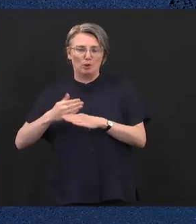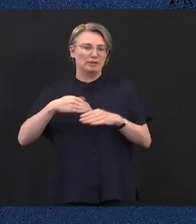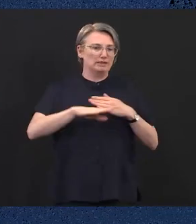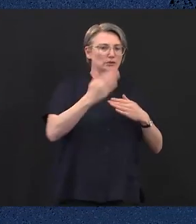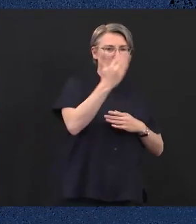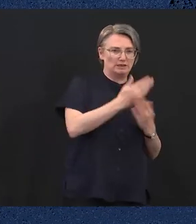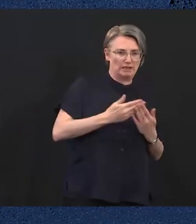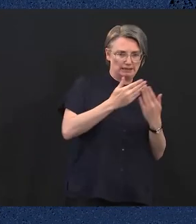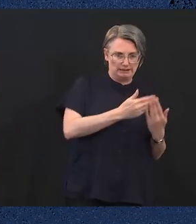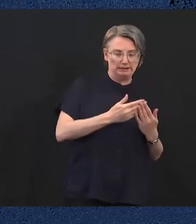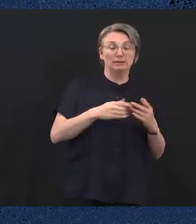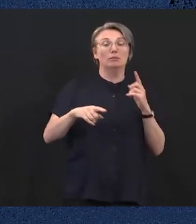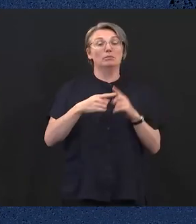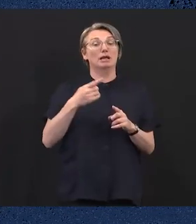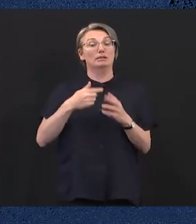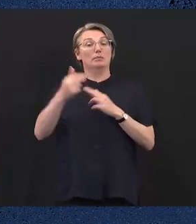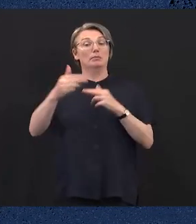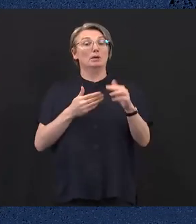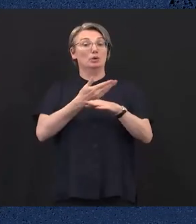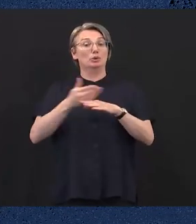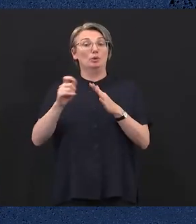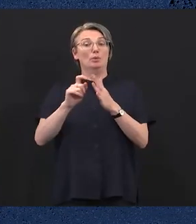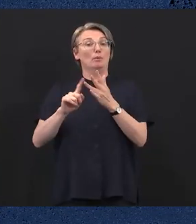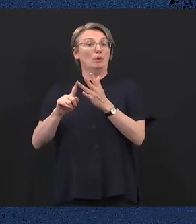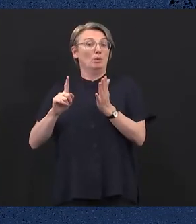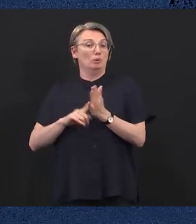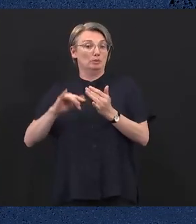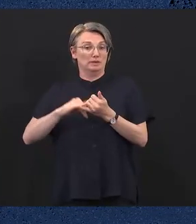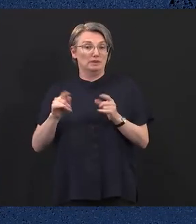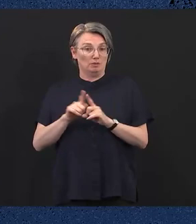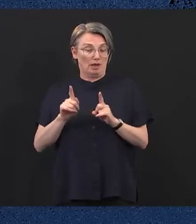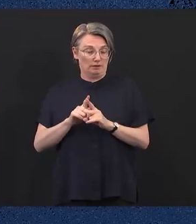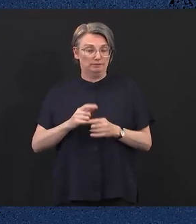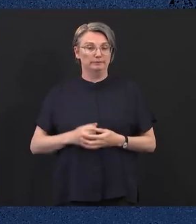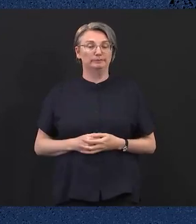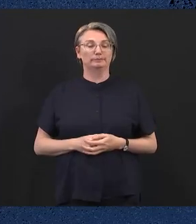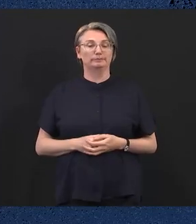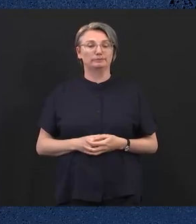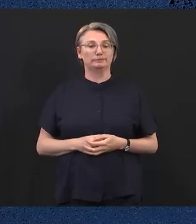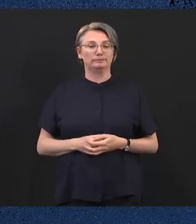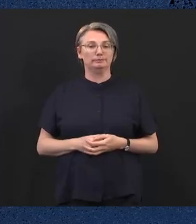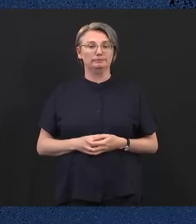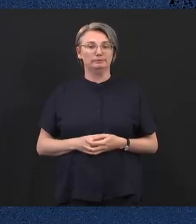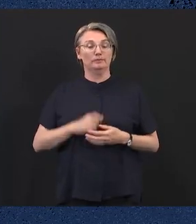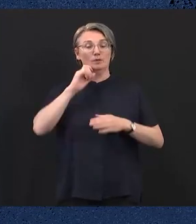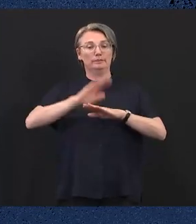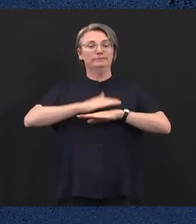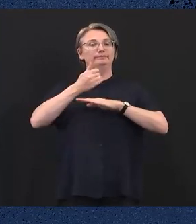build aqua therapy pools at specialist schools, the establishment of a Premier's advisory committee,